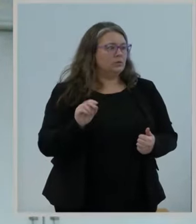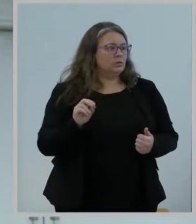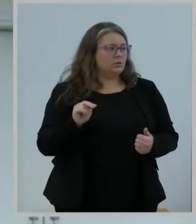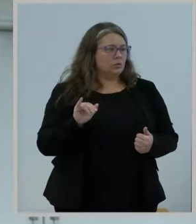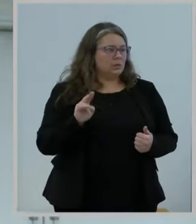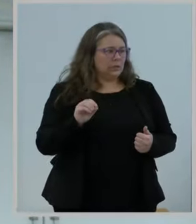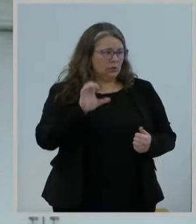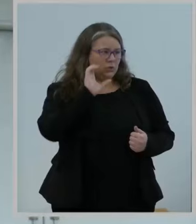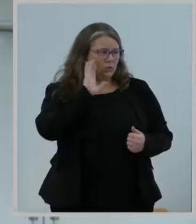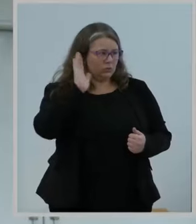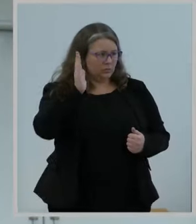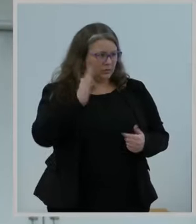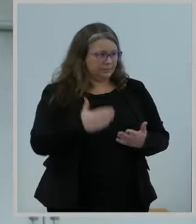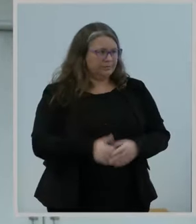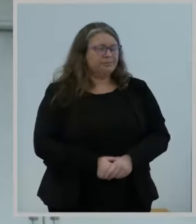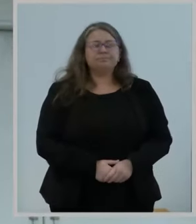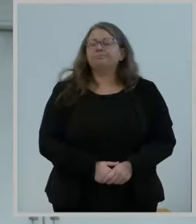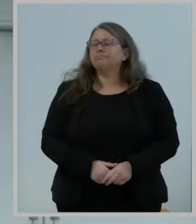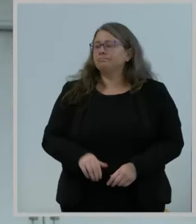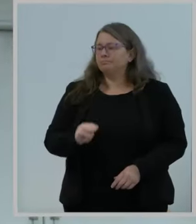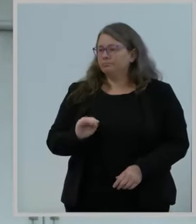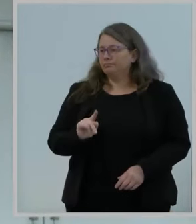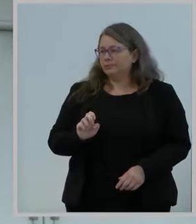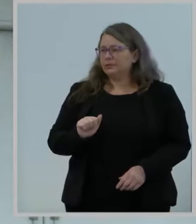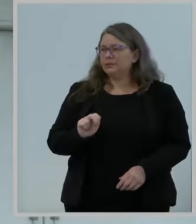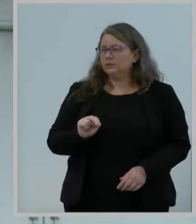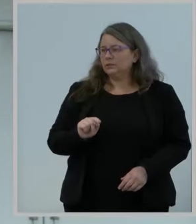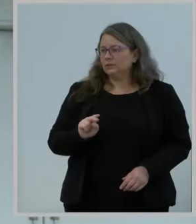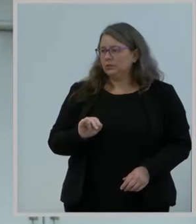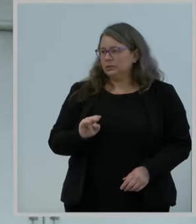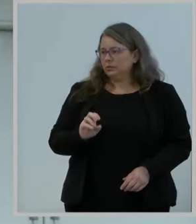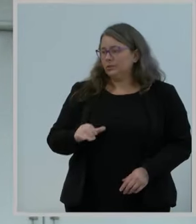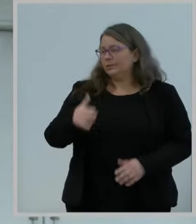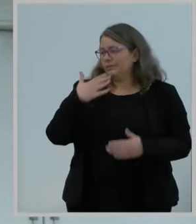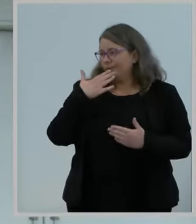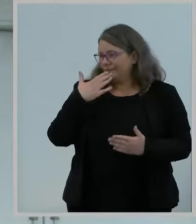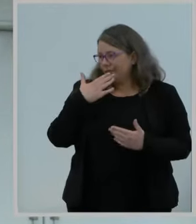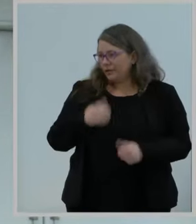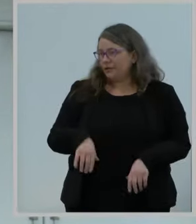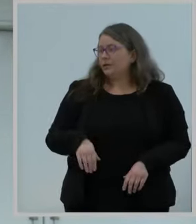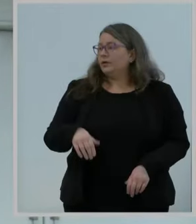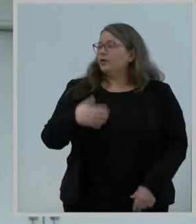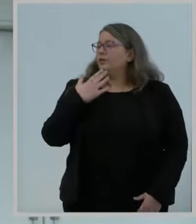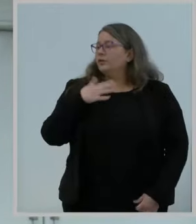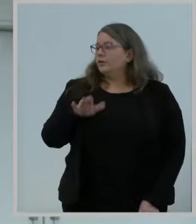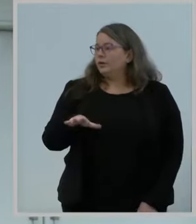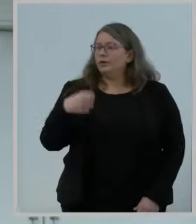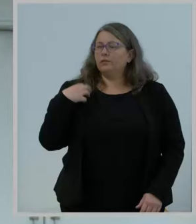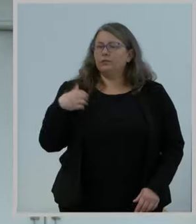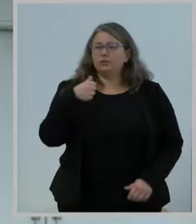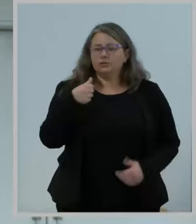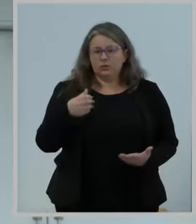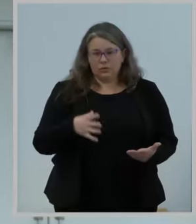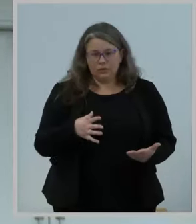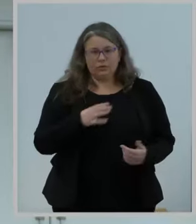Thank you, Associate Chief Randazzo. Good afternoon, Chairwoman Rosenworcel and Commissioners. Today's report in order